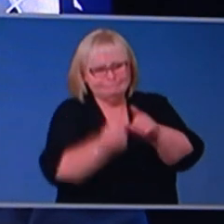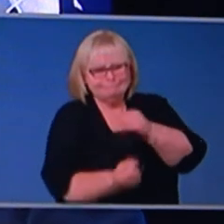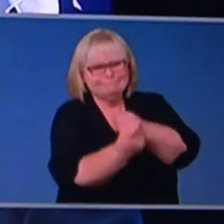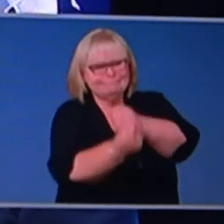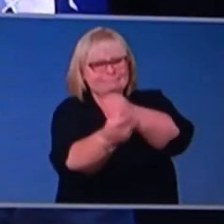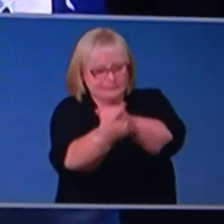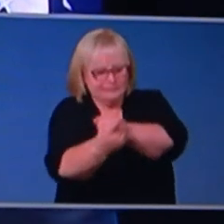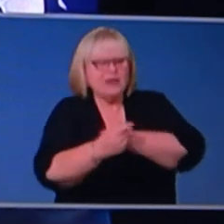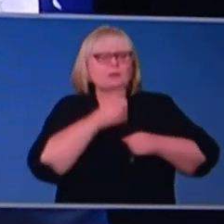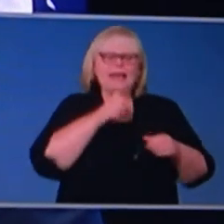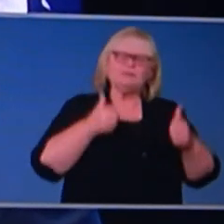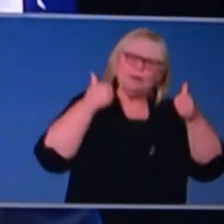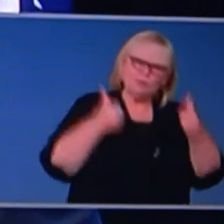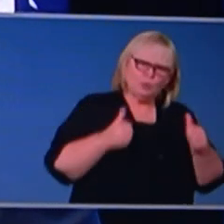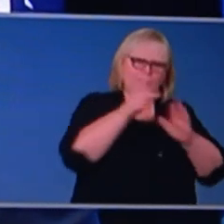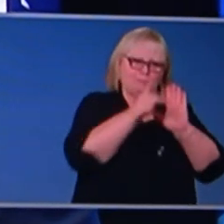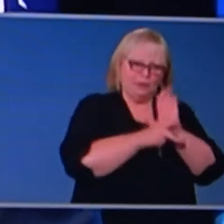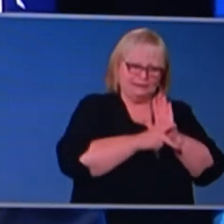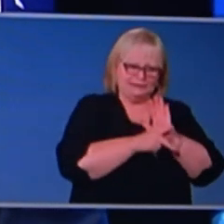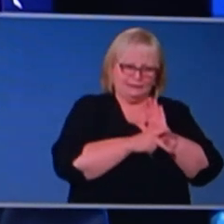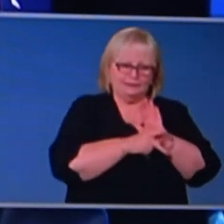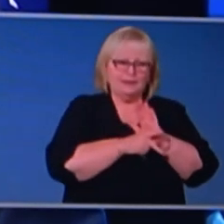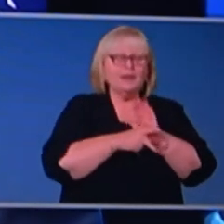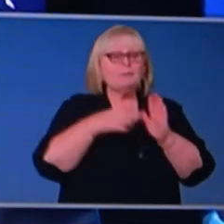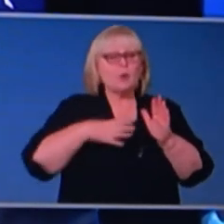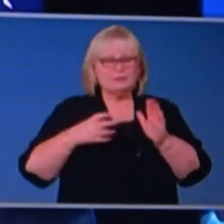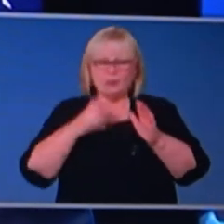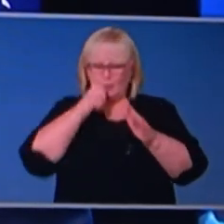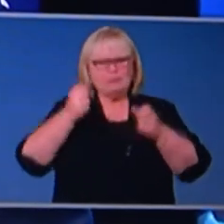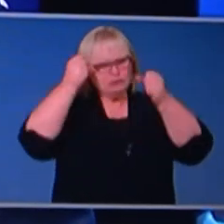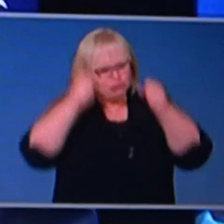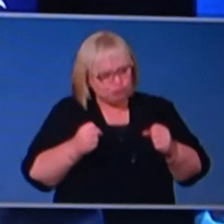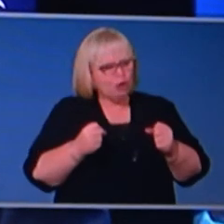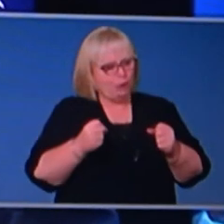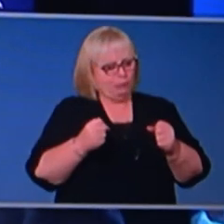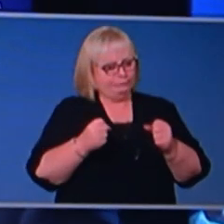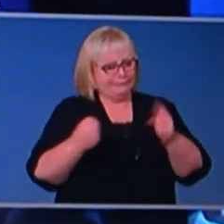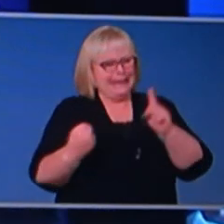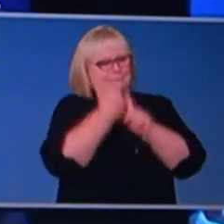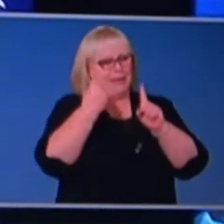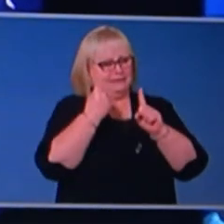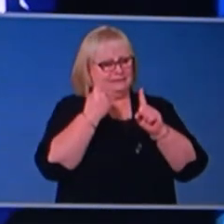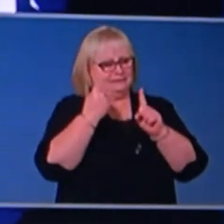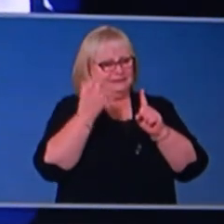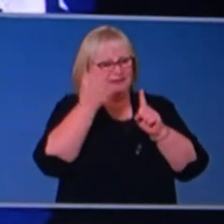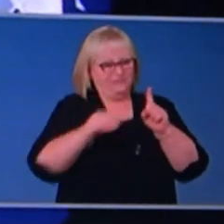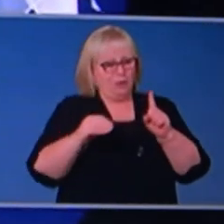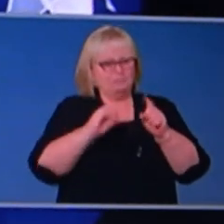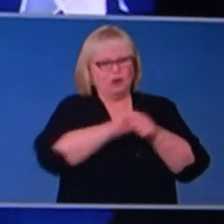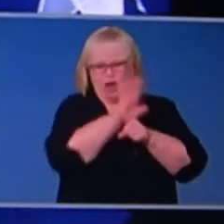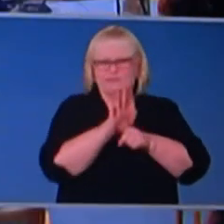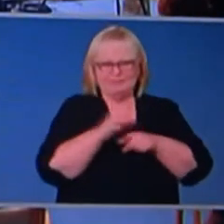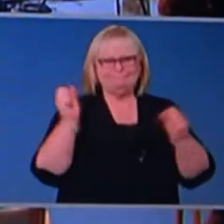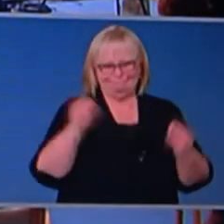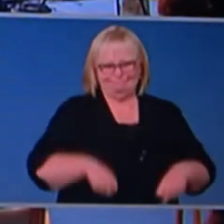policies to overcome what will be quite stiff headwinds, which will be the carryover from what we've seen, uh, from the COVID